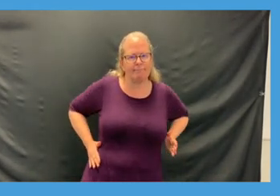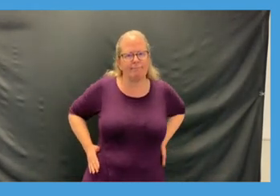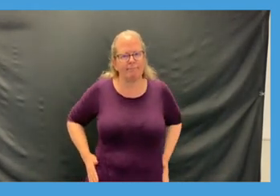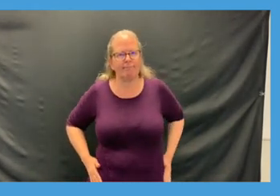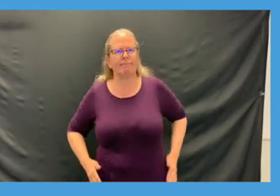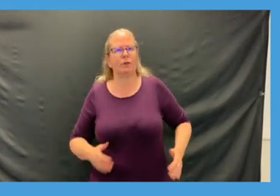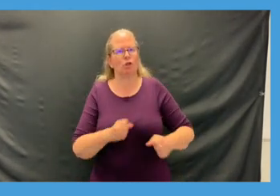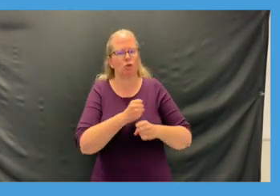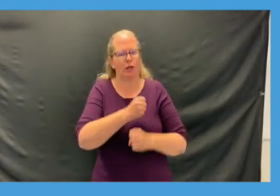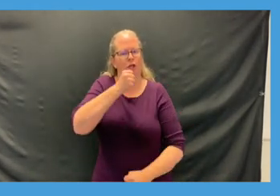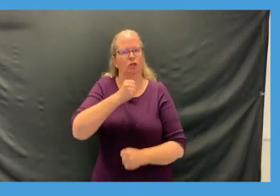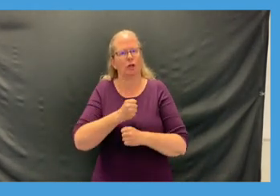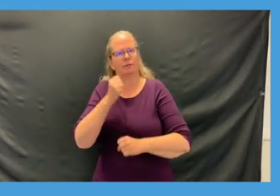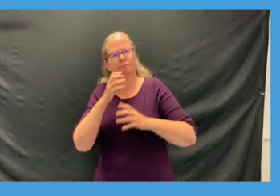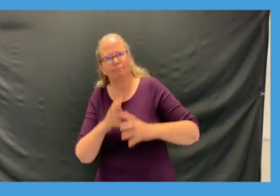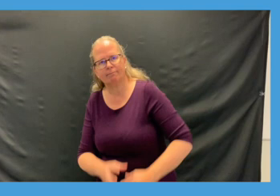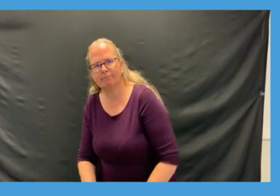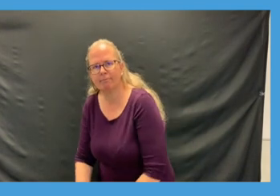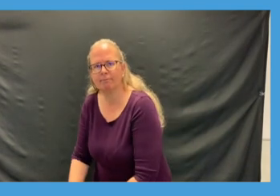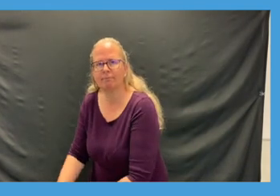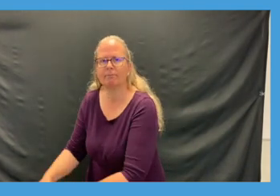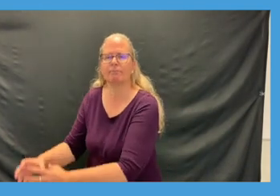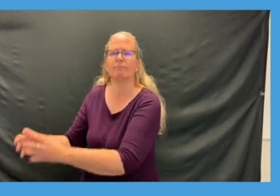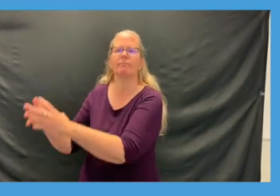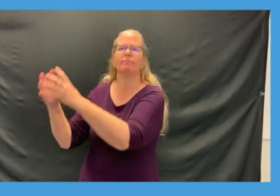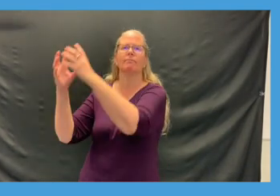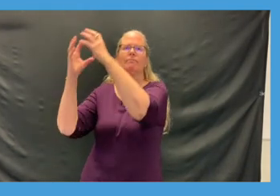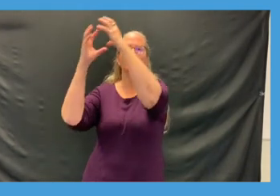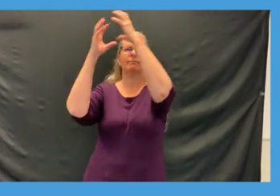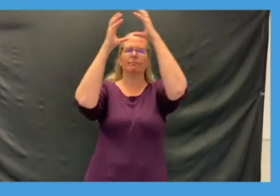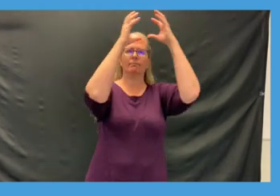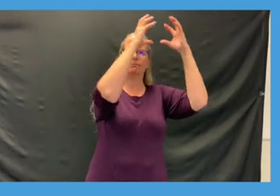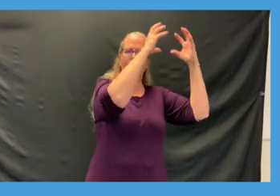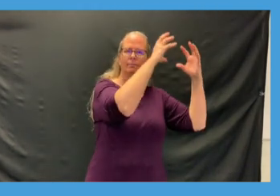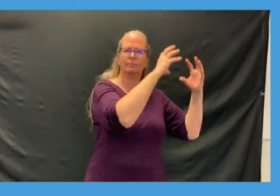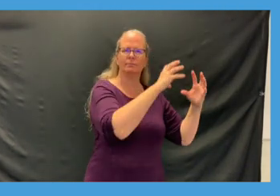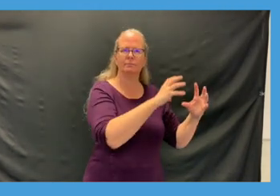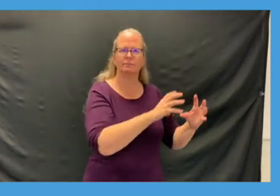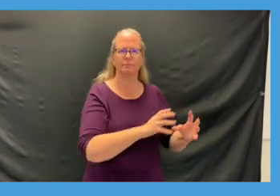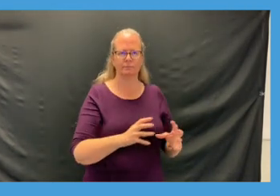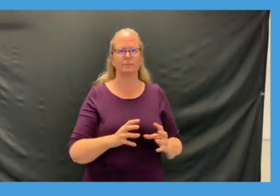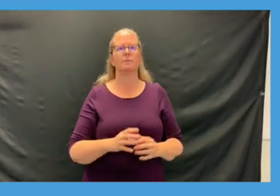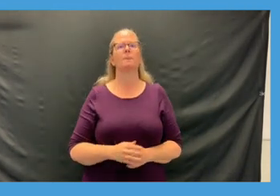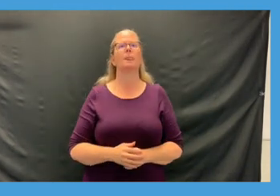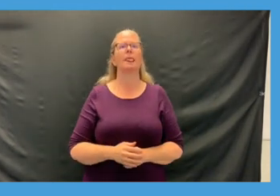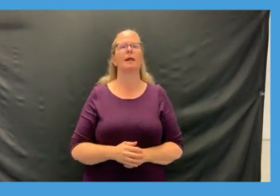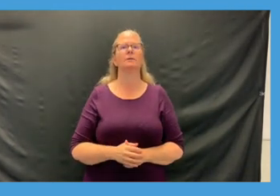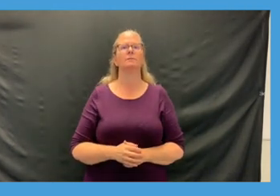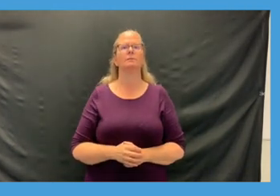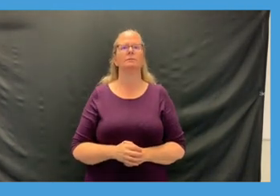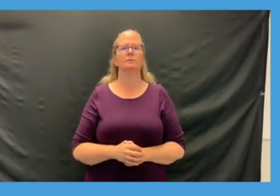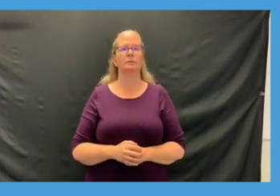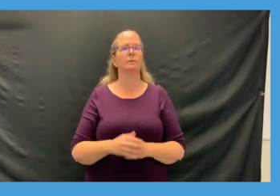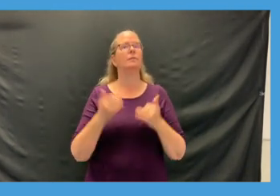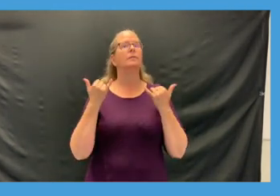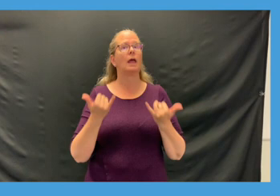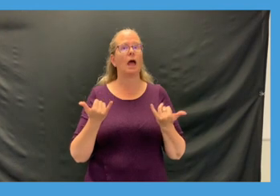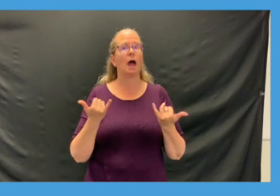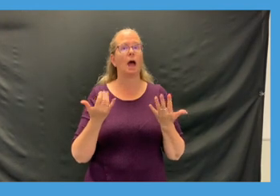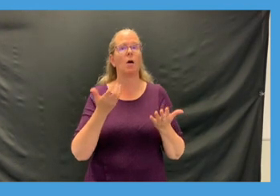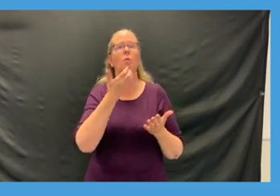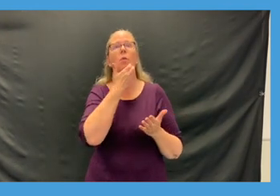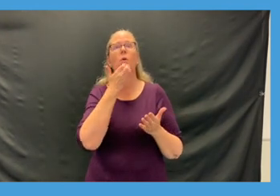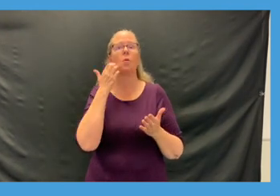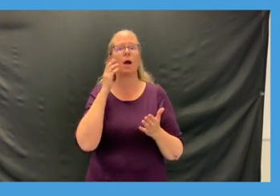around back up to the top like you're the arms of a clock nice and big excellent